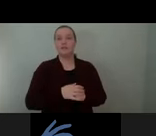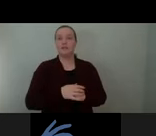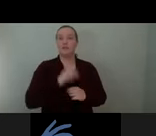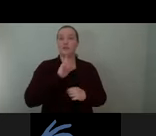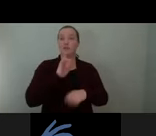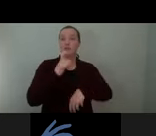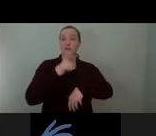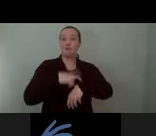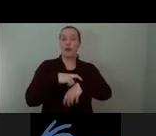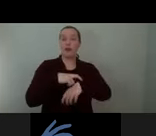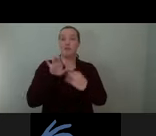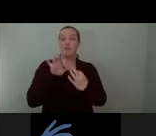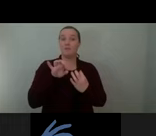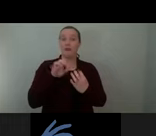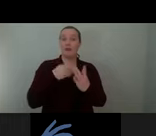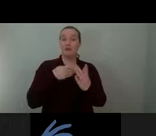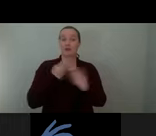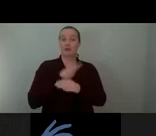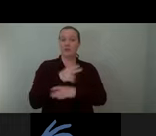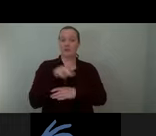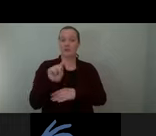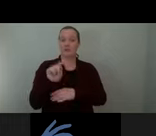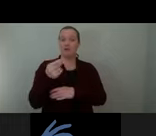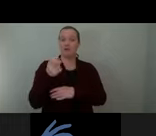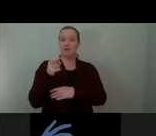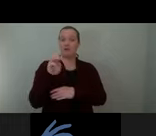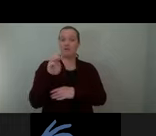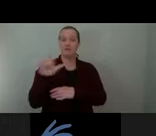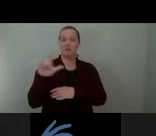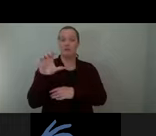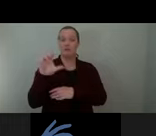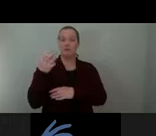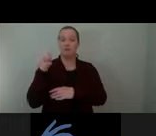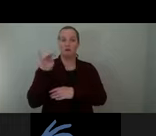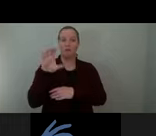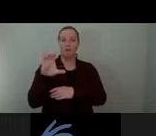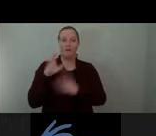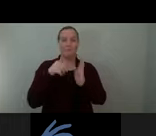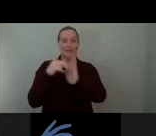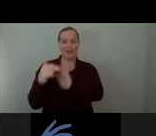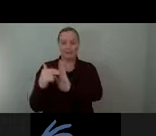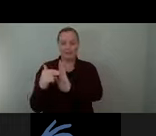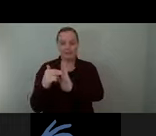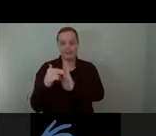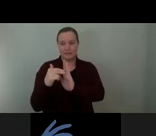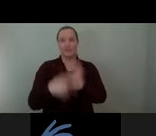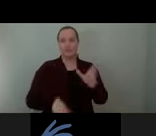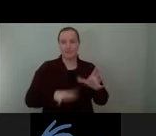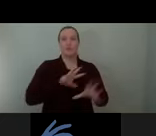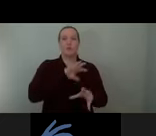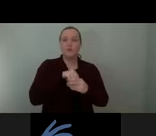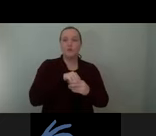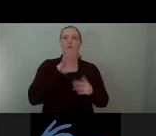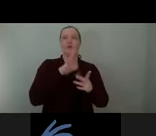paint and design treatments that emphasize the threshold by communicating aspects of home that can extend to ideas related to warmth